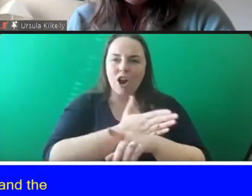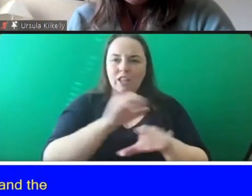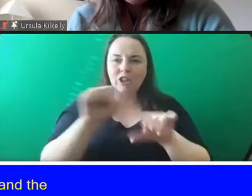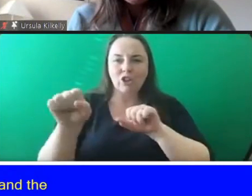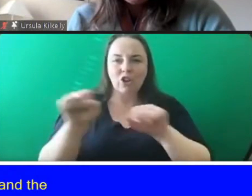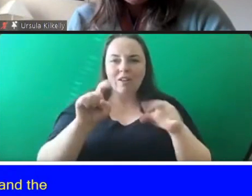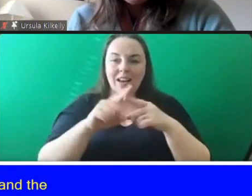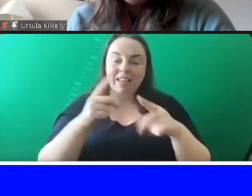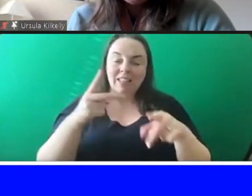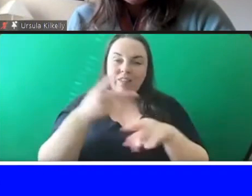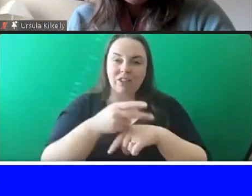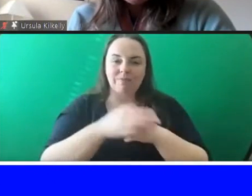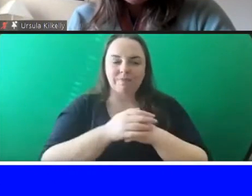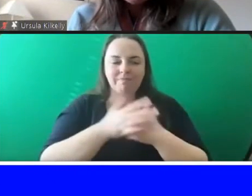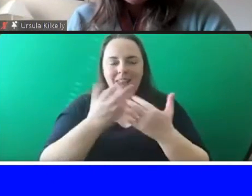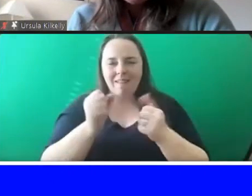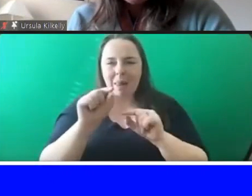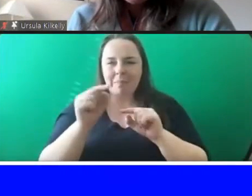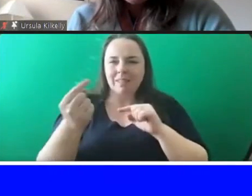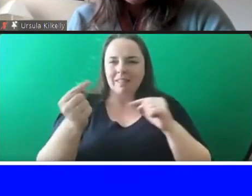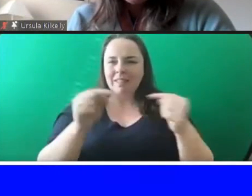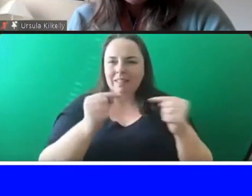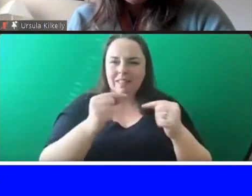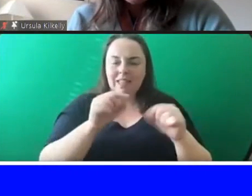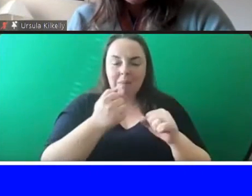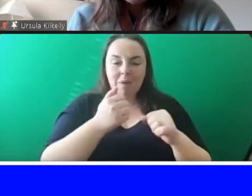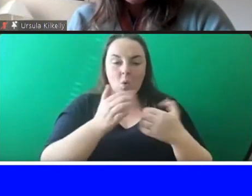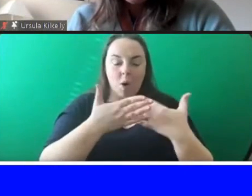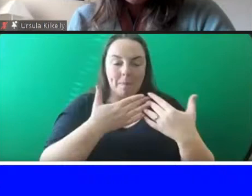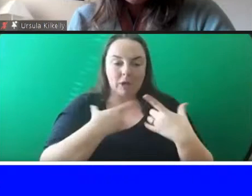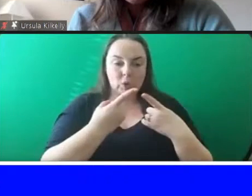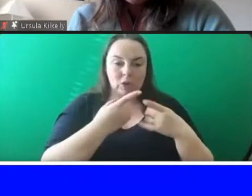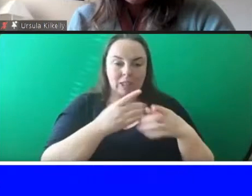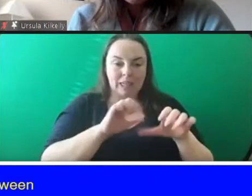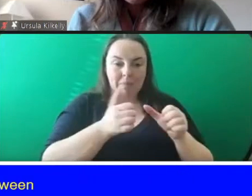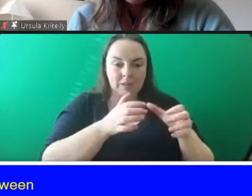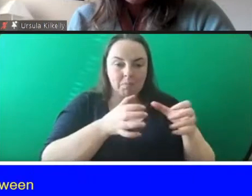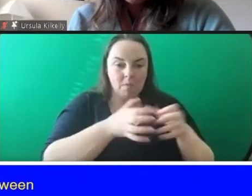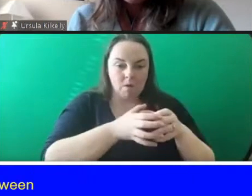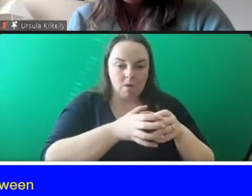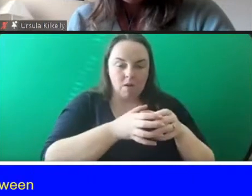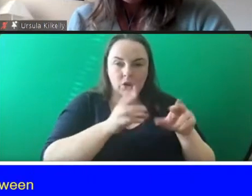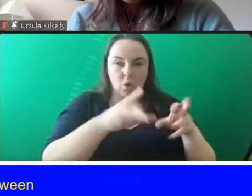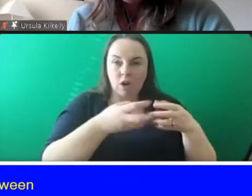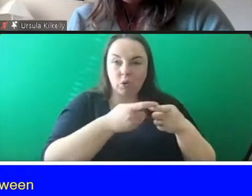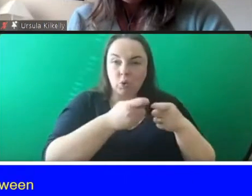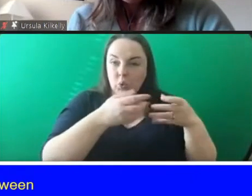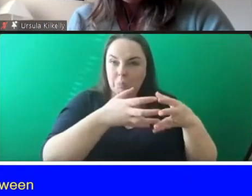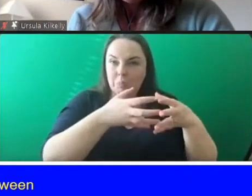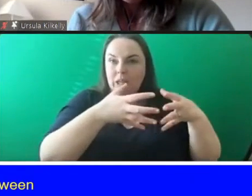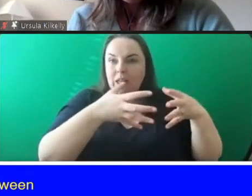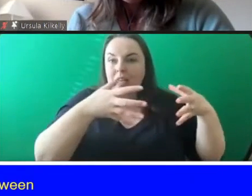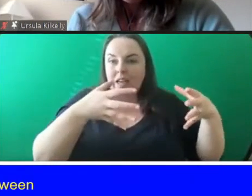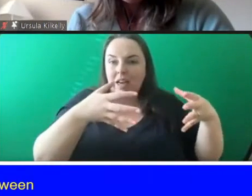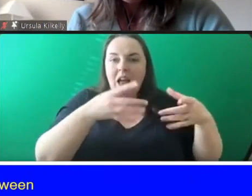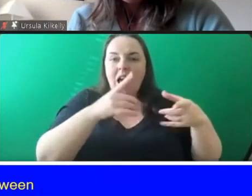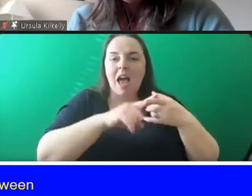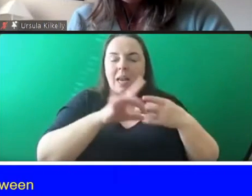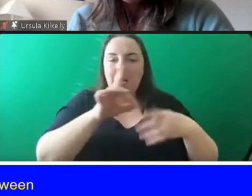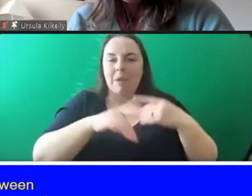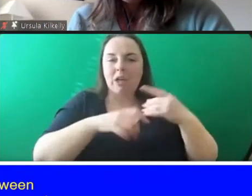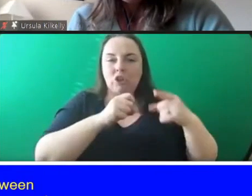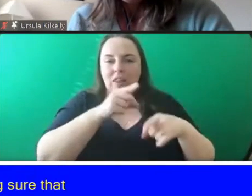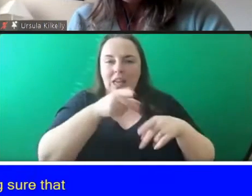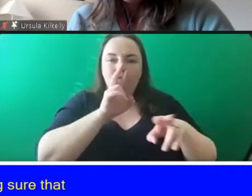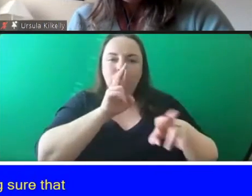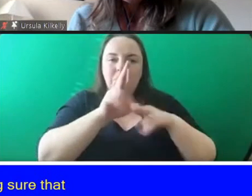interventions so there's a tension between keeping the bit we do quite small and actually making sure that it responds to the needs